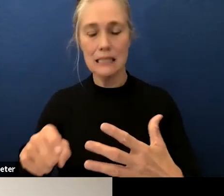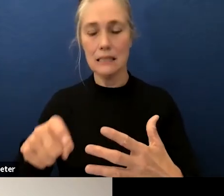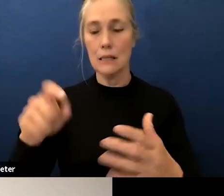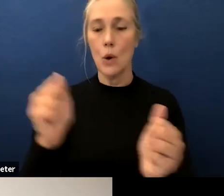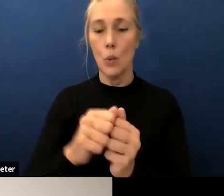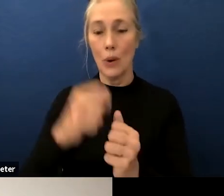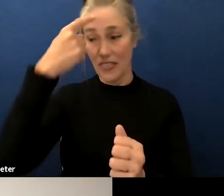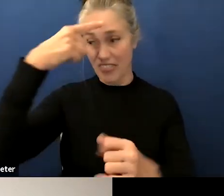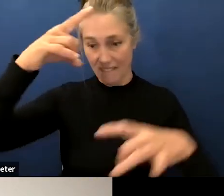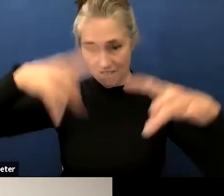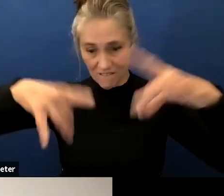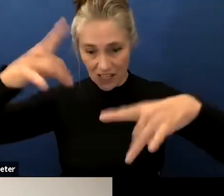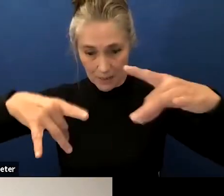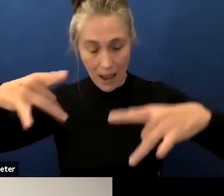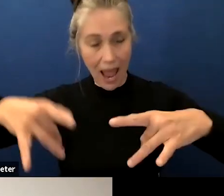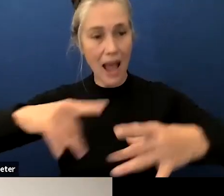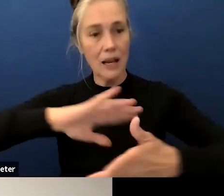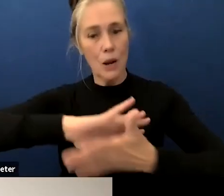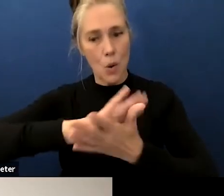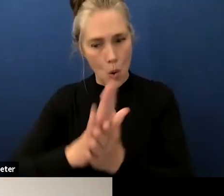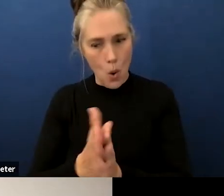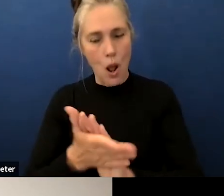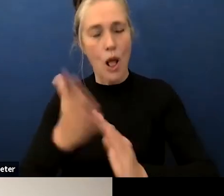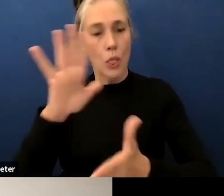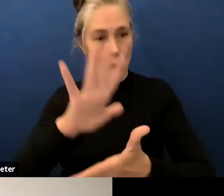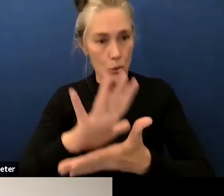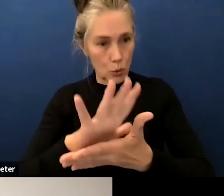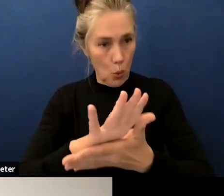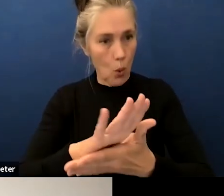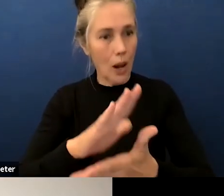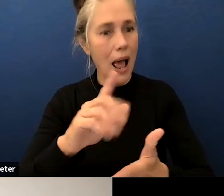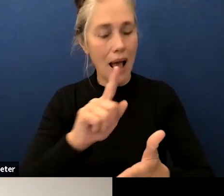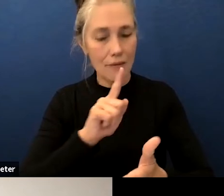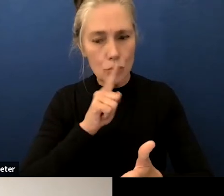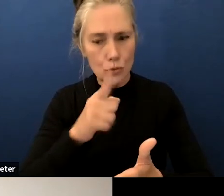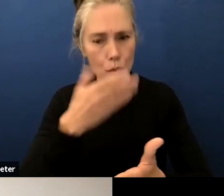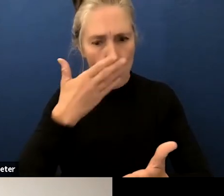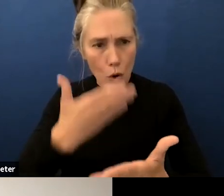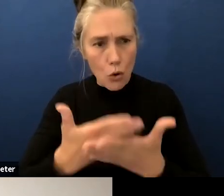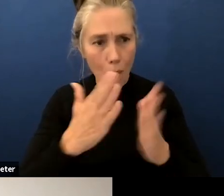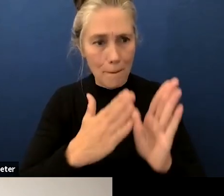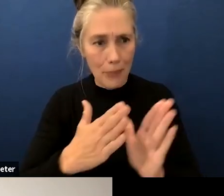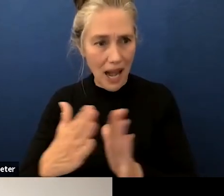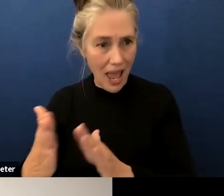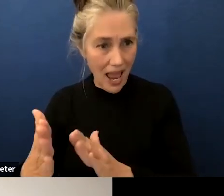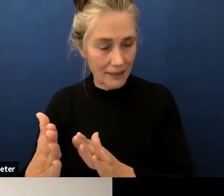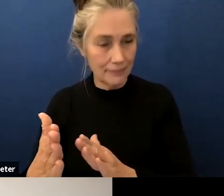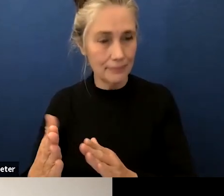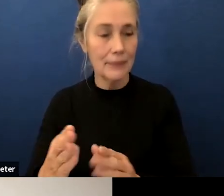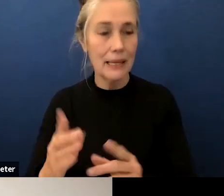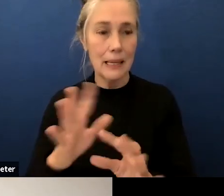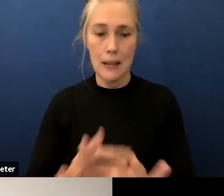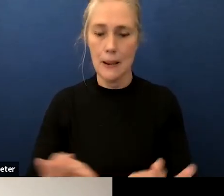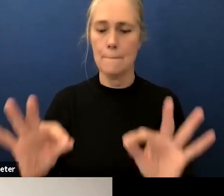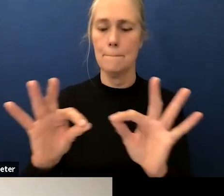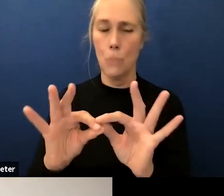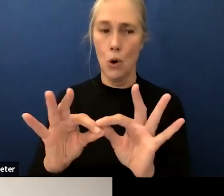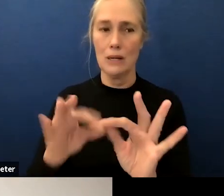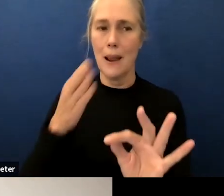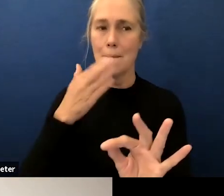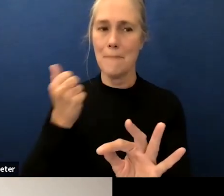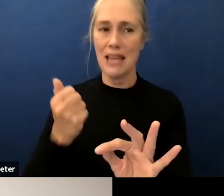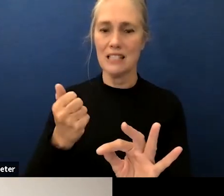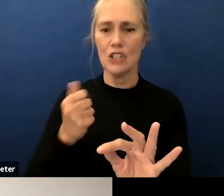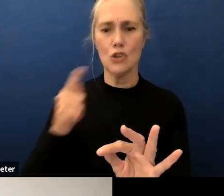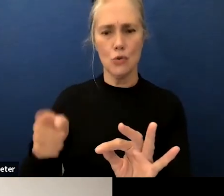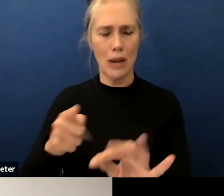feedback lead one's school to having a true plan and the best thing about it is to be able to continually refer